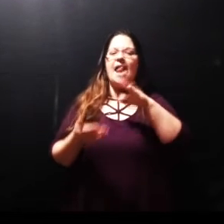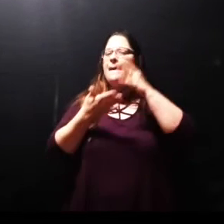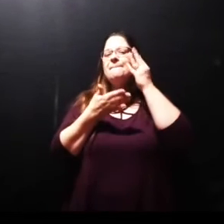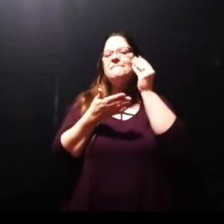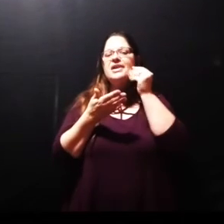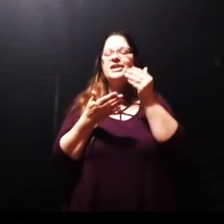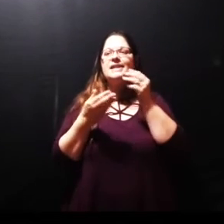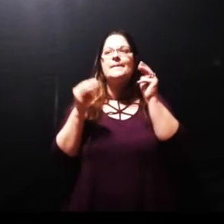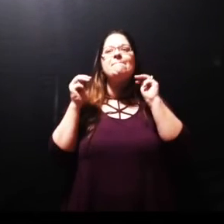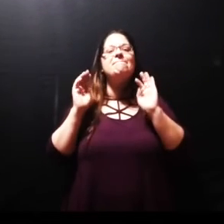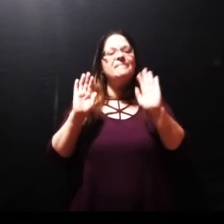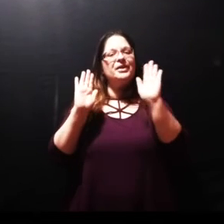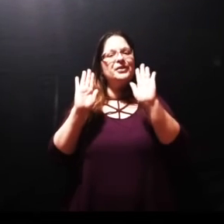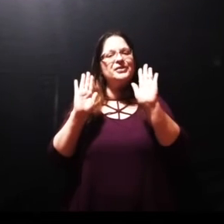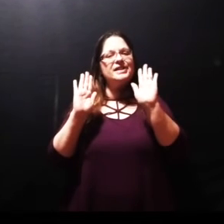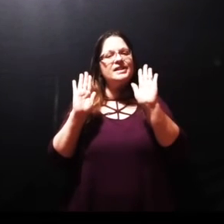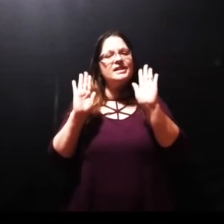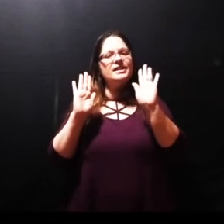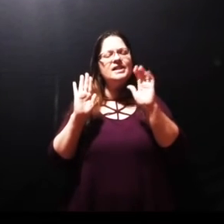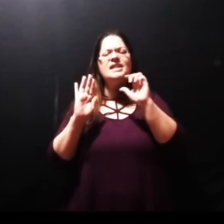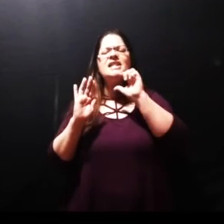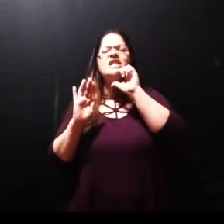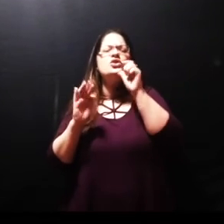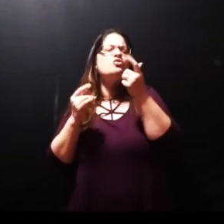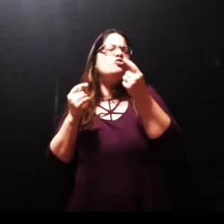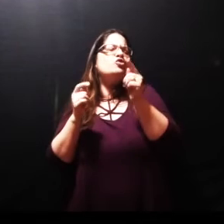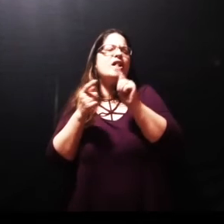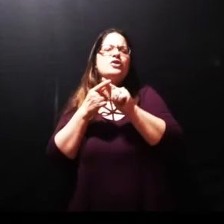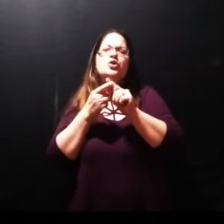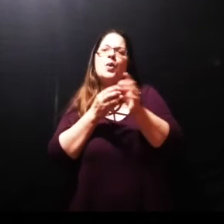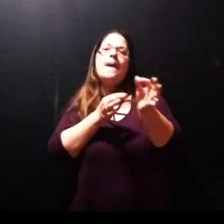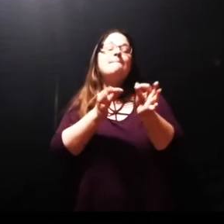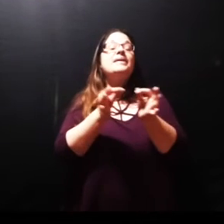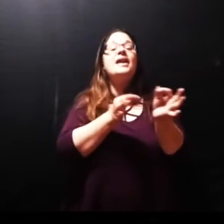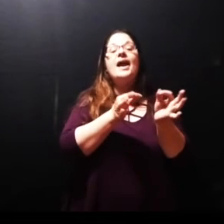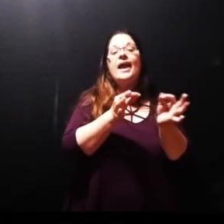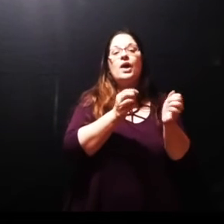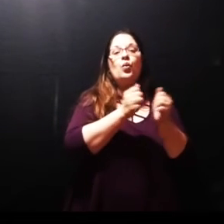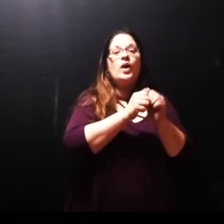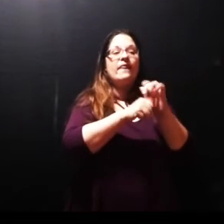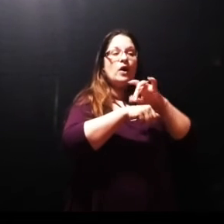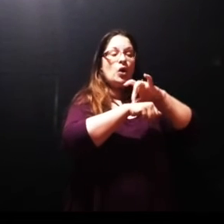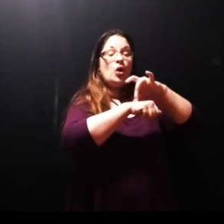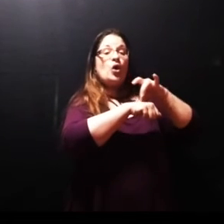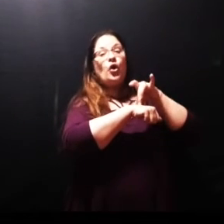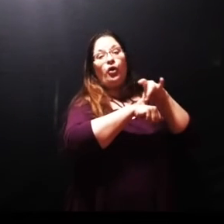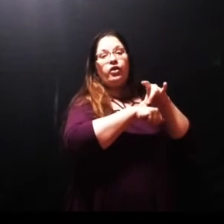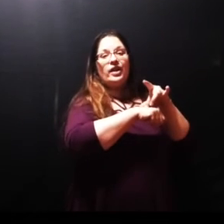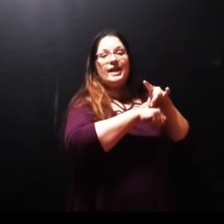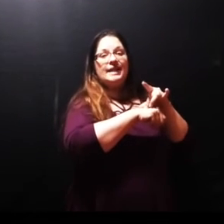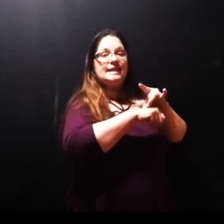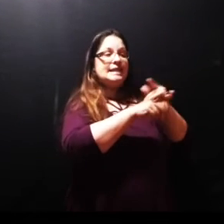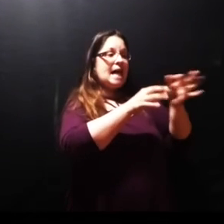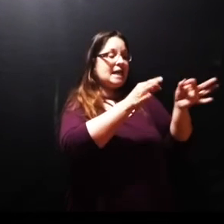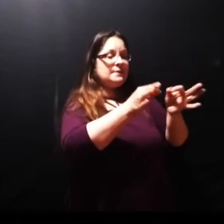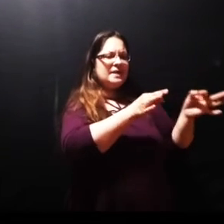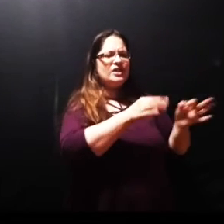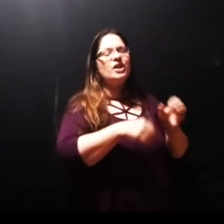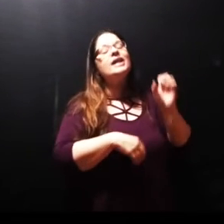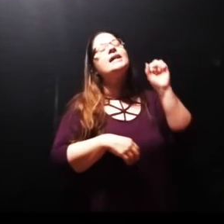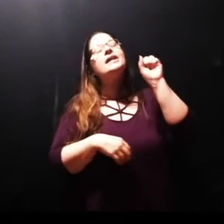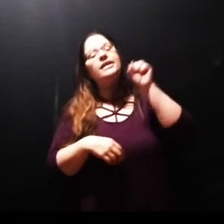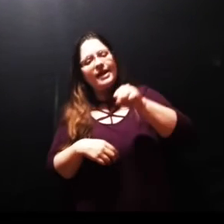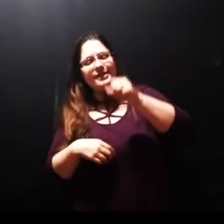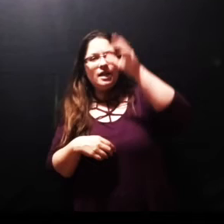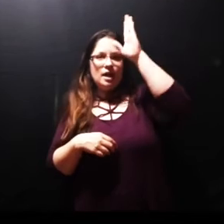explain them away don't sidestep them with some earthly explanation yes God gives us good